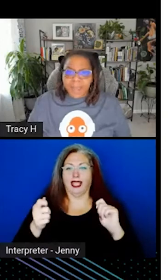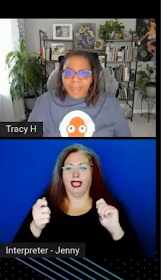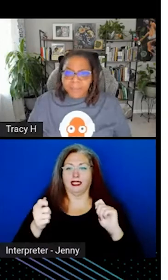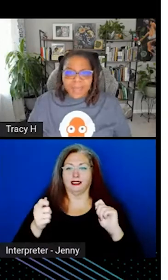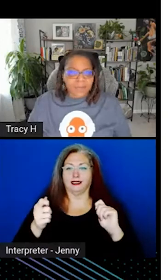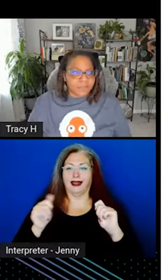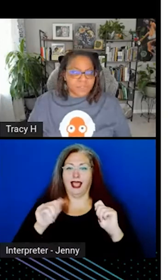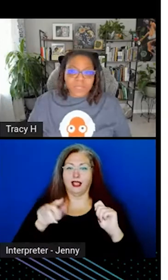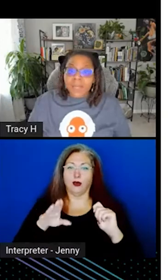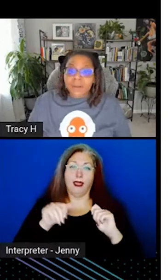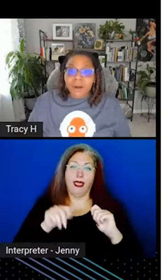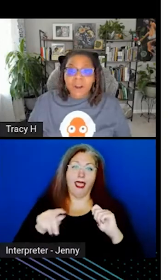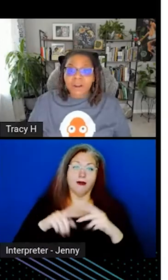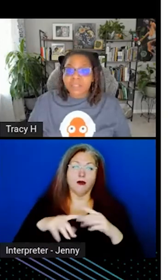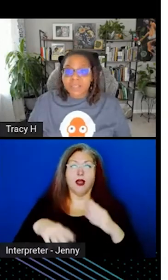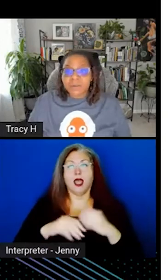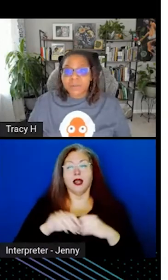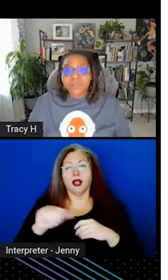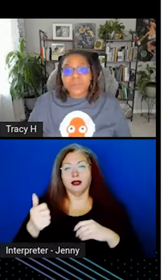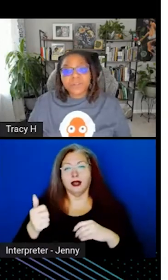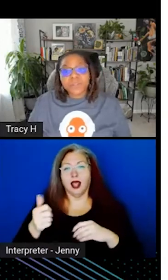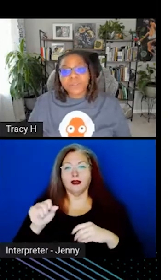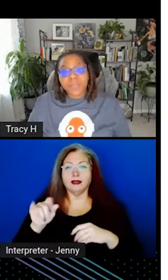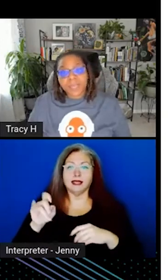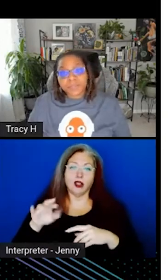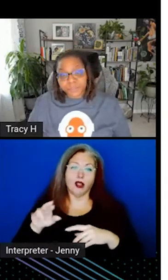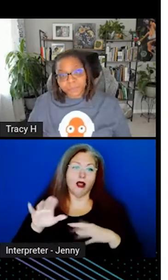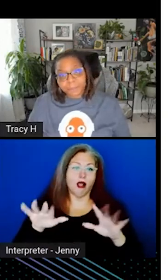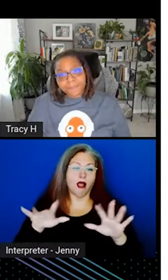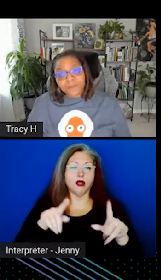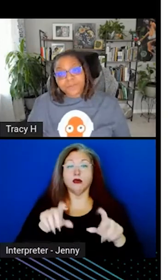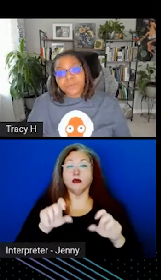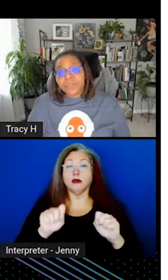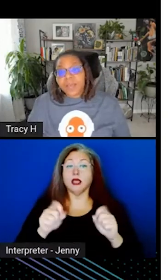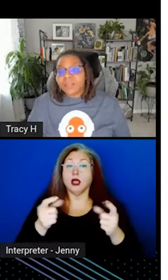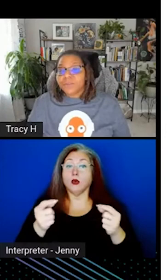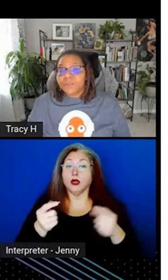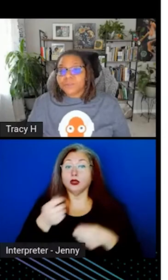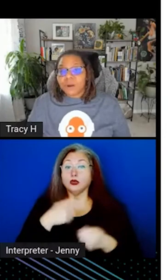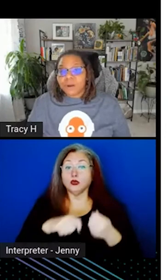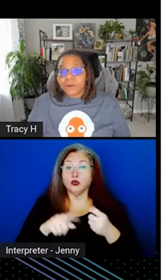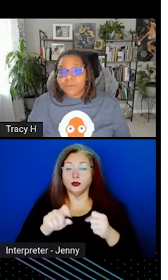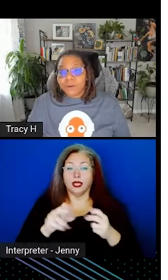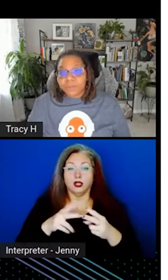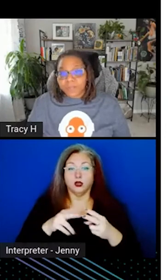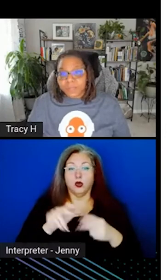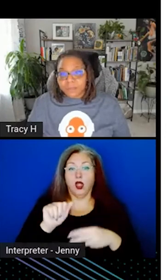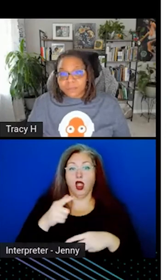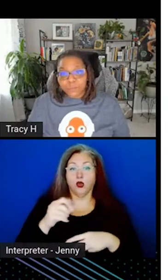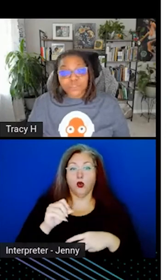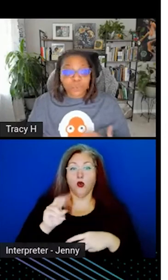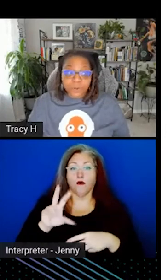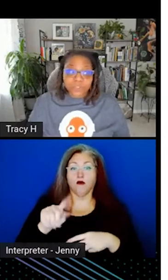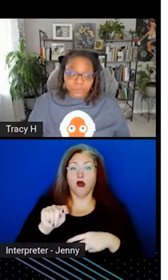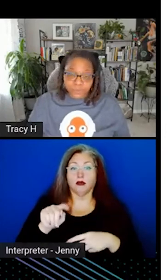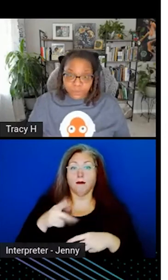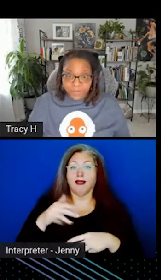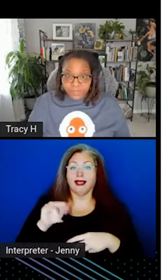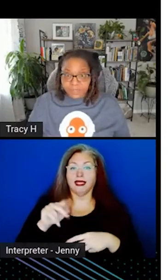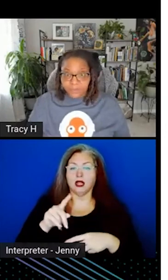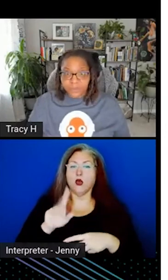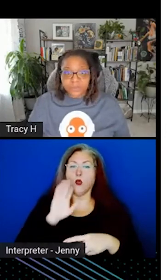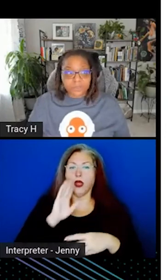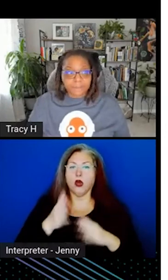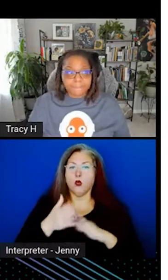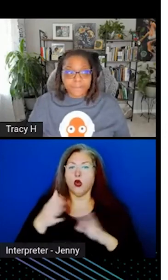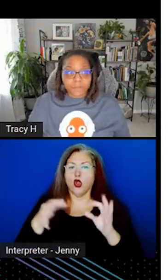like your app, add another sidecar, et cetera. So here's what you can do. You can either use Argo Vault plugin, which works with Kubernetes